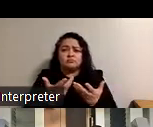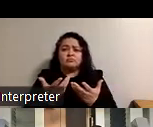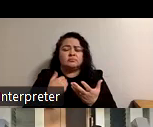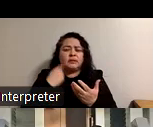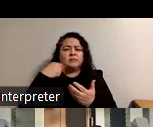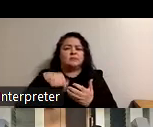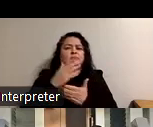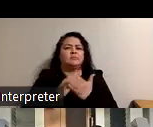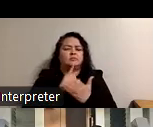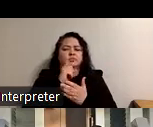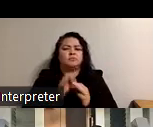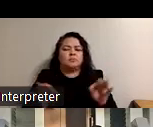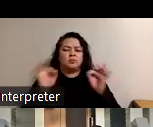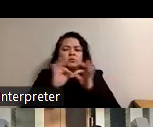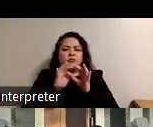part is really important